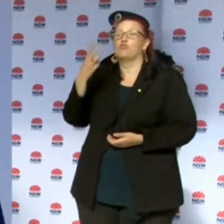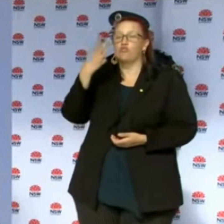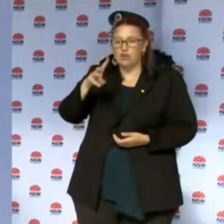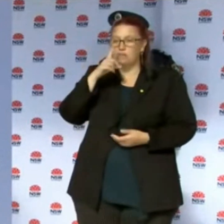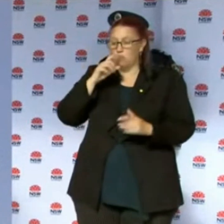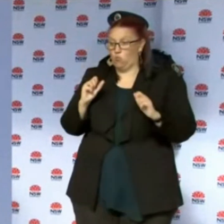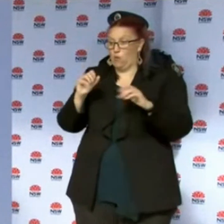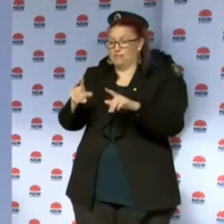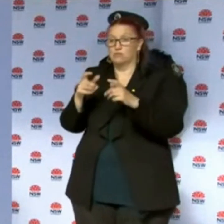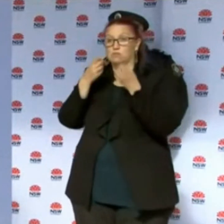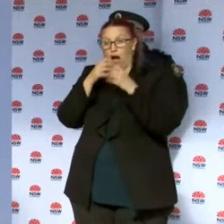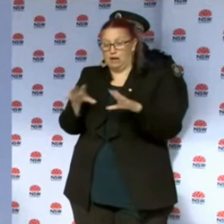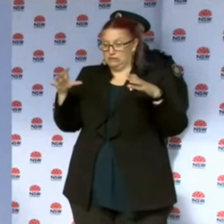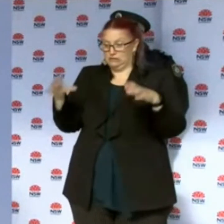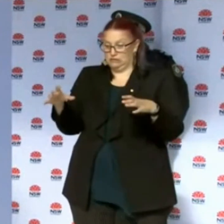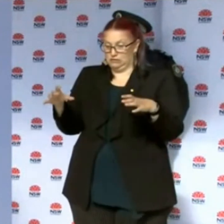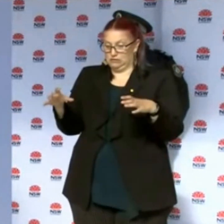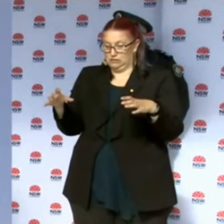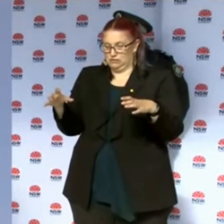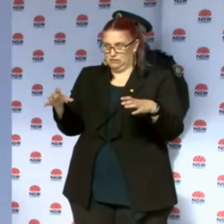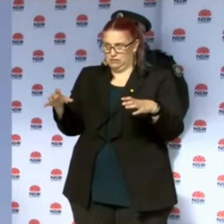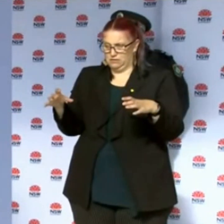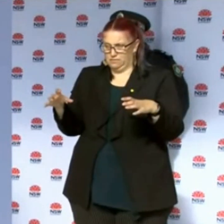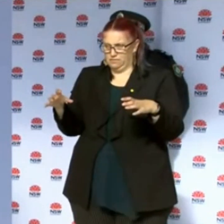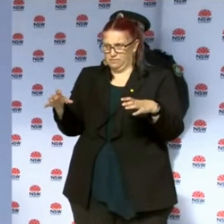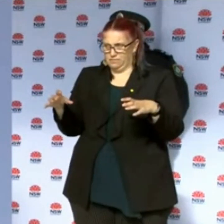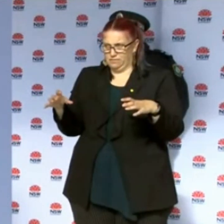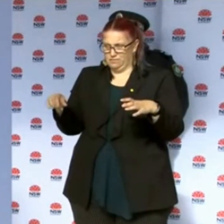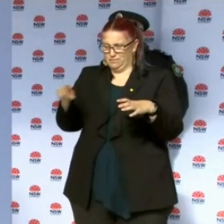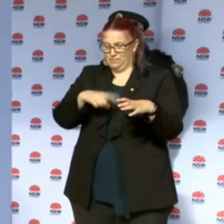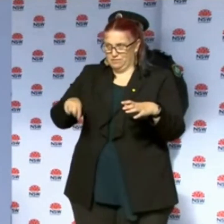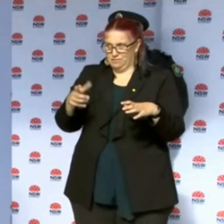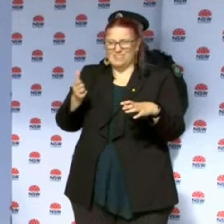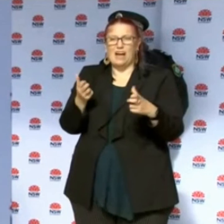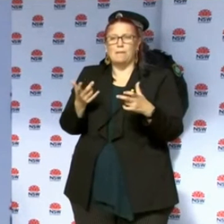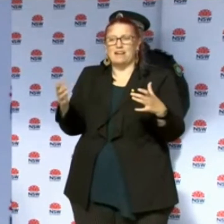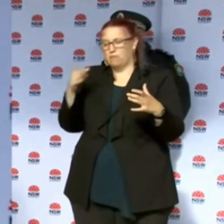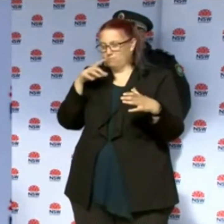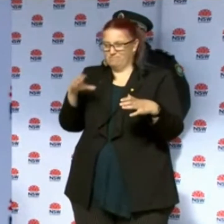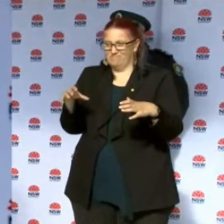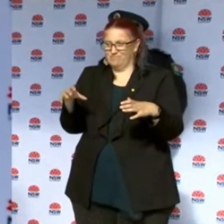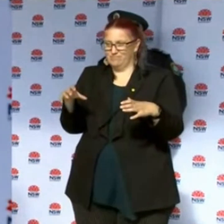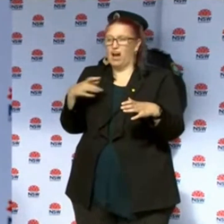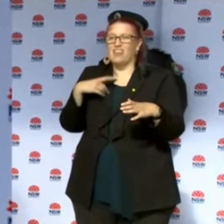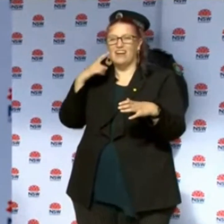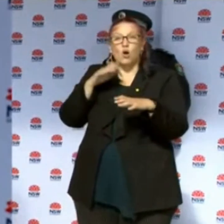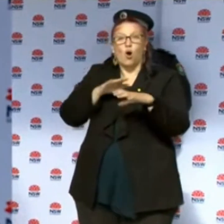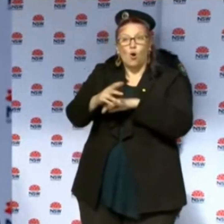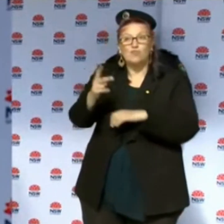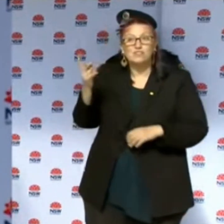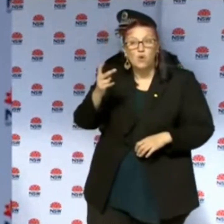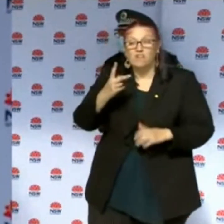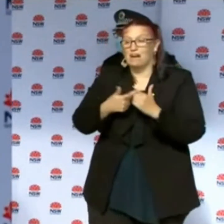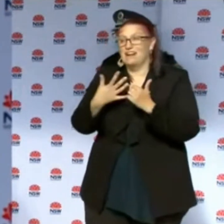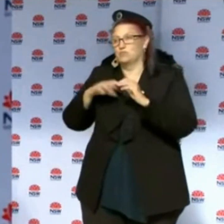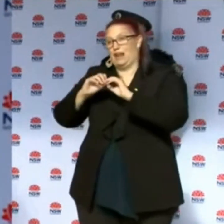party and as I said... How many in the, how many a quarter have the party now? Oh look, I think it's well over 12 but we'll just